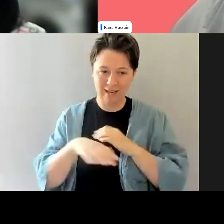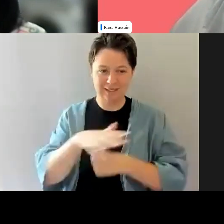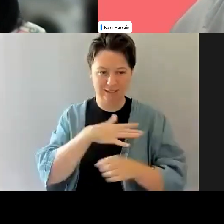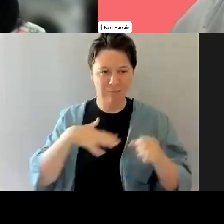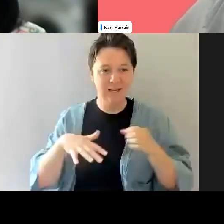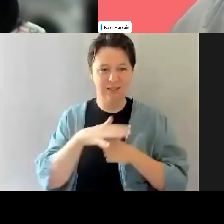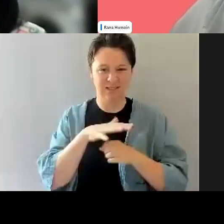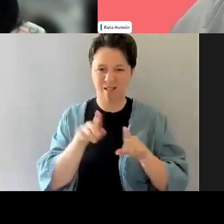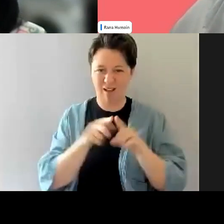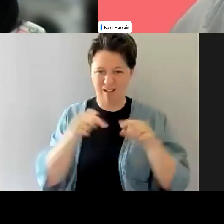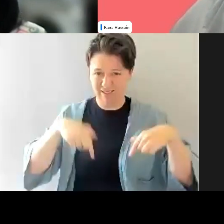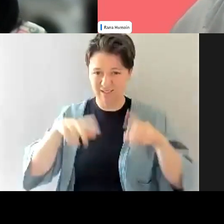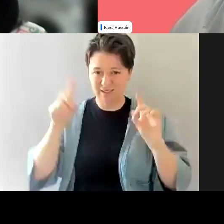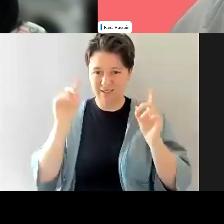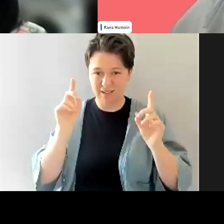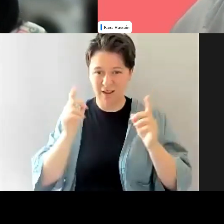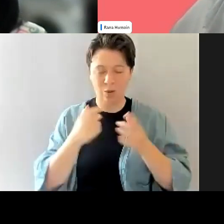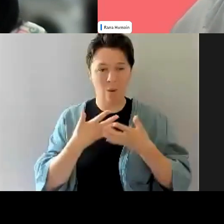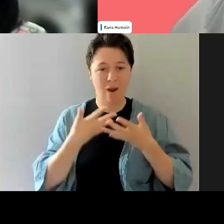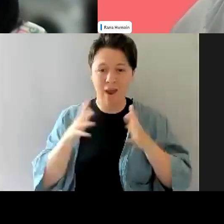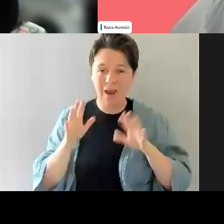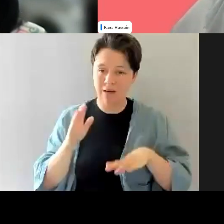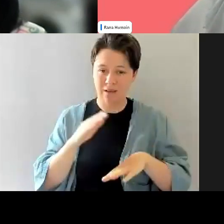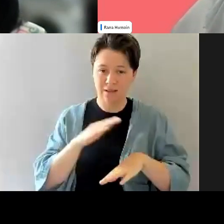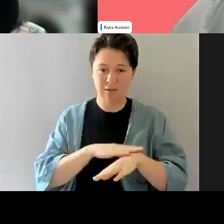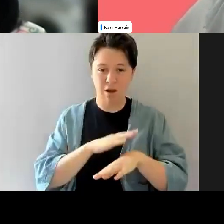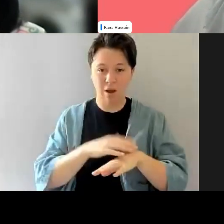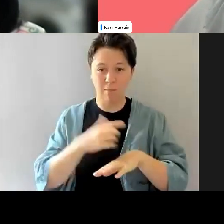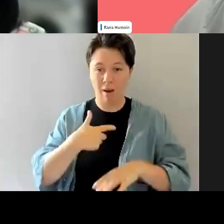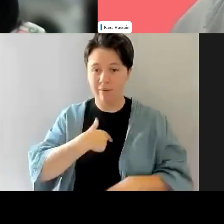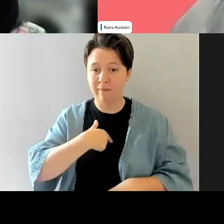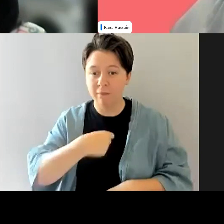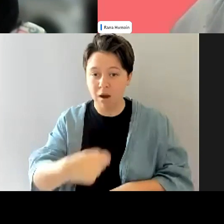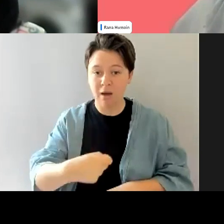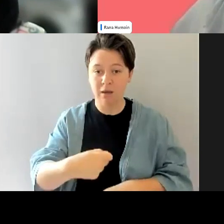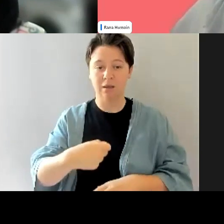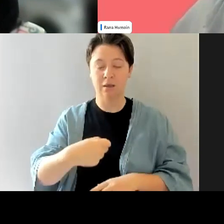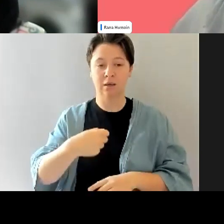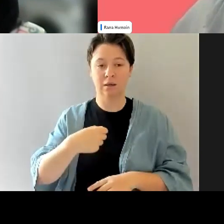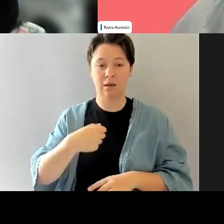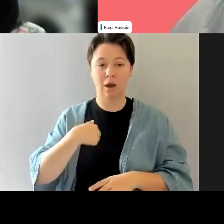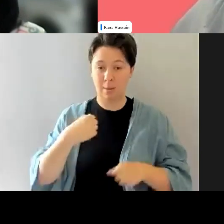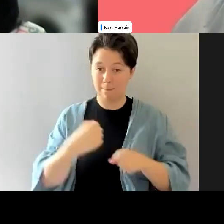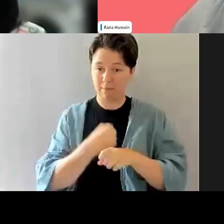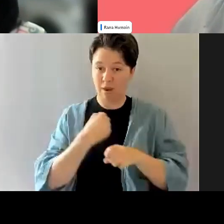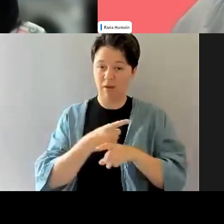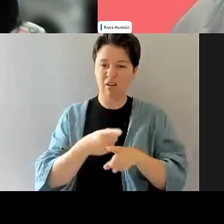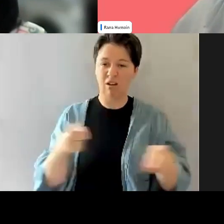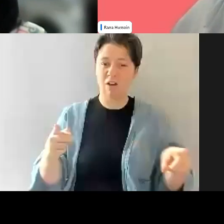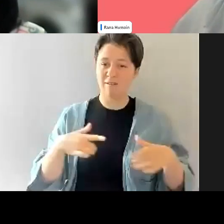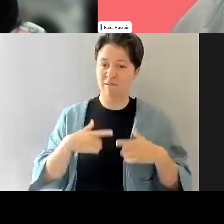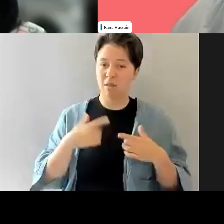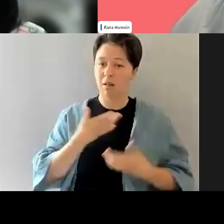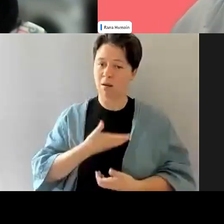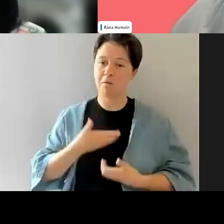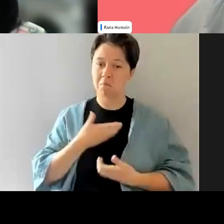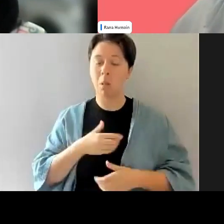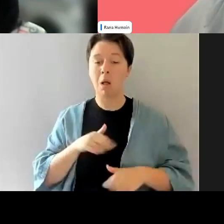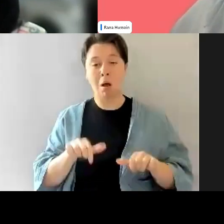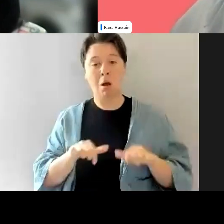um, or any space that I'm afforded that privilege to be a part of, um, cause I make people feel comfortable, um,